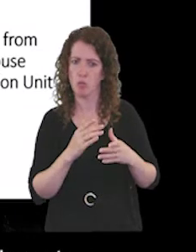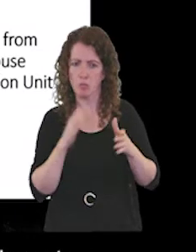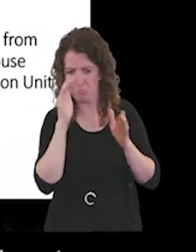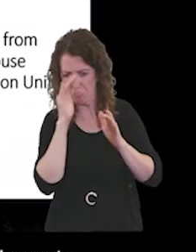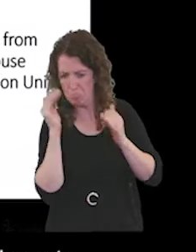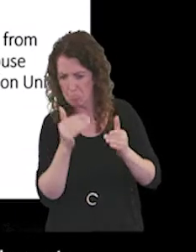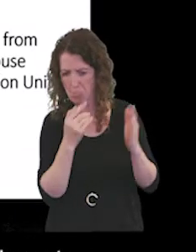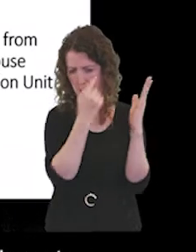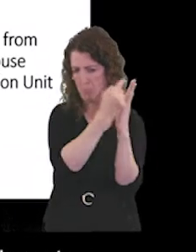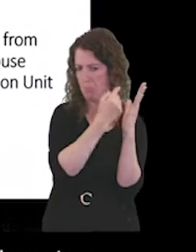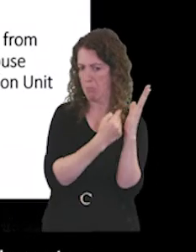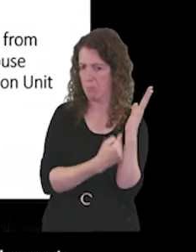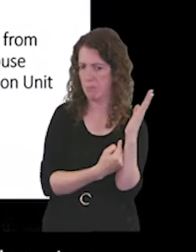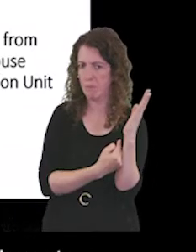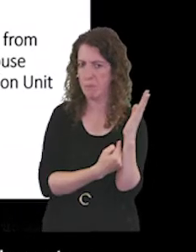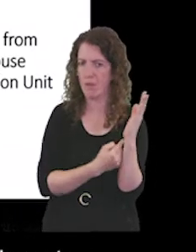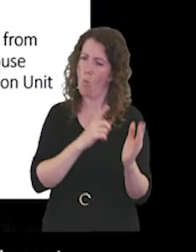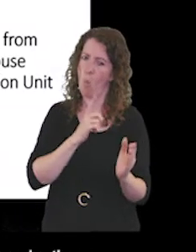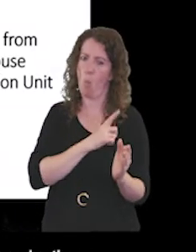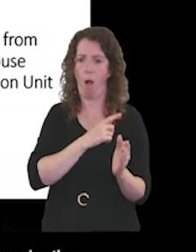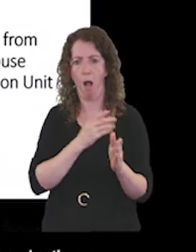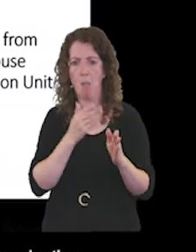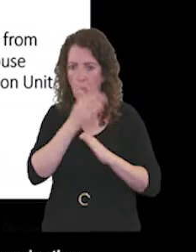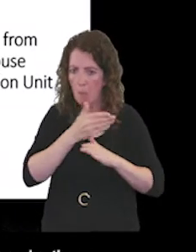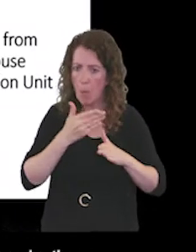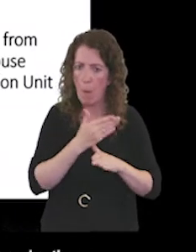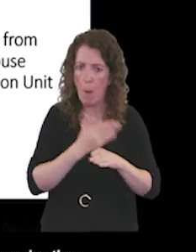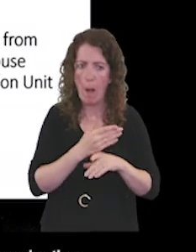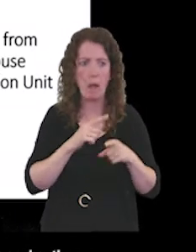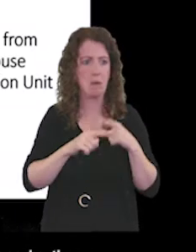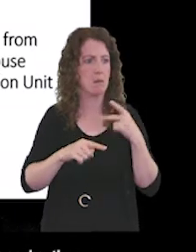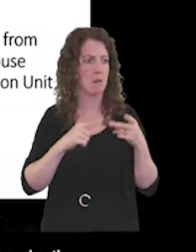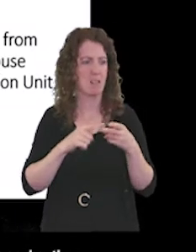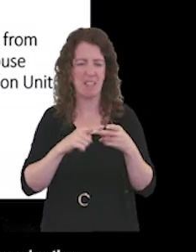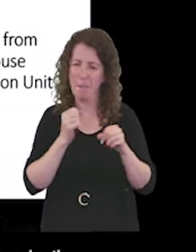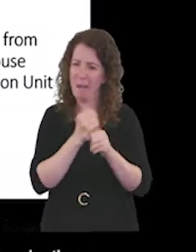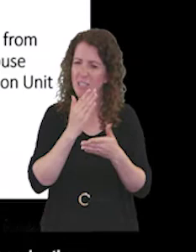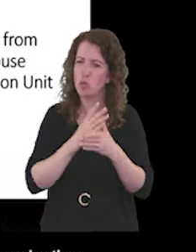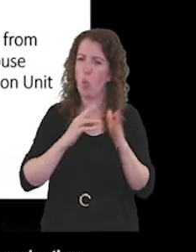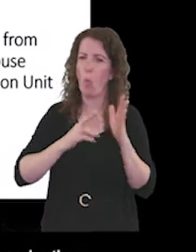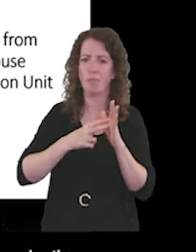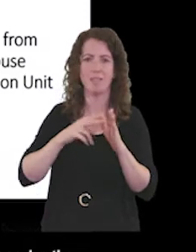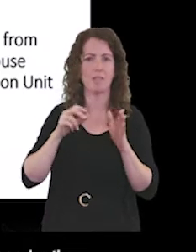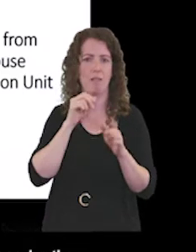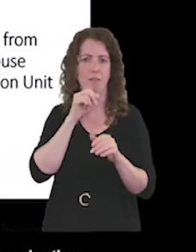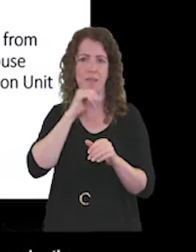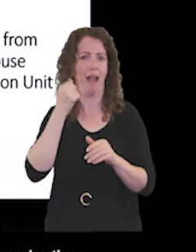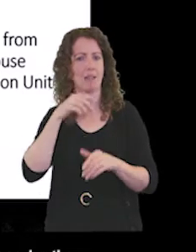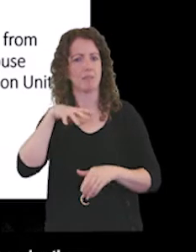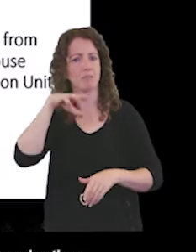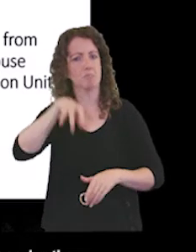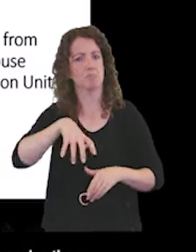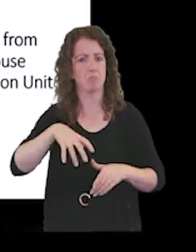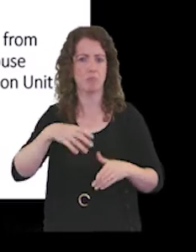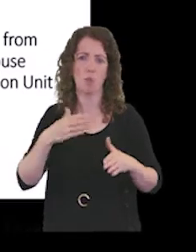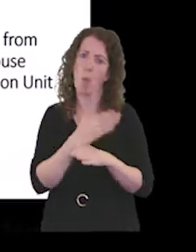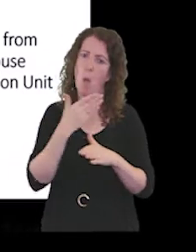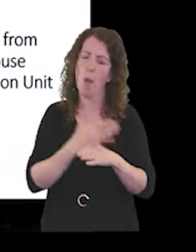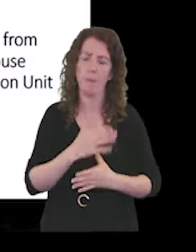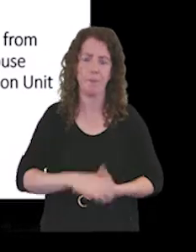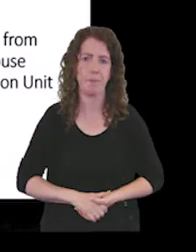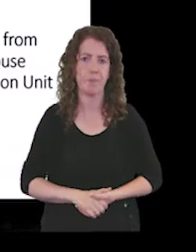aspects of why we come to work. And like I say, making the organisation a great place to work.